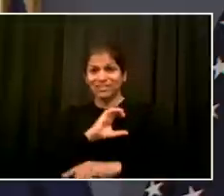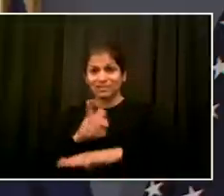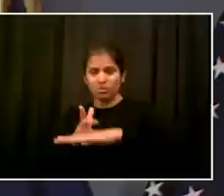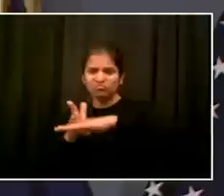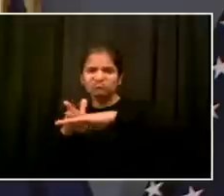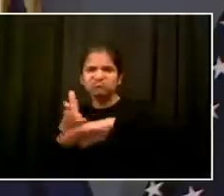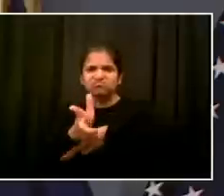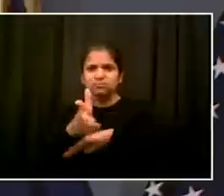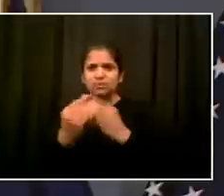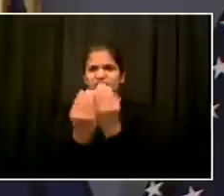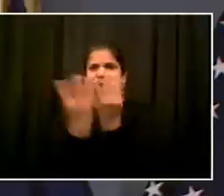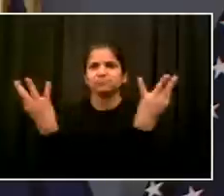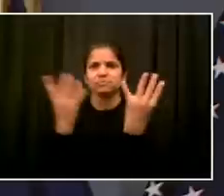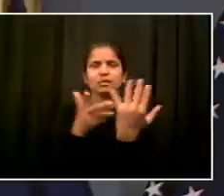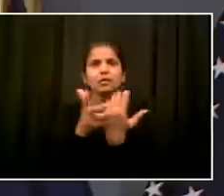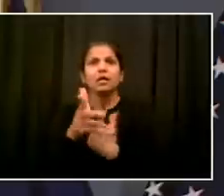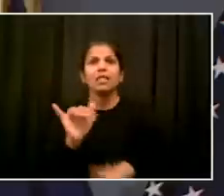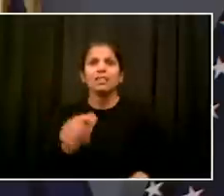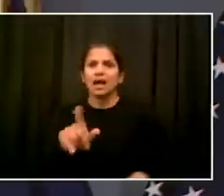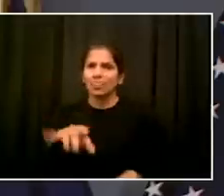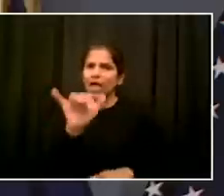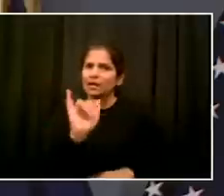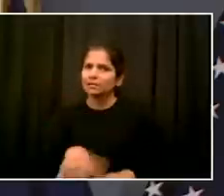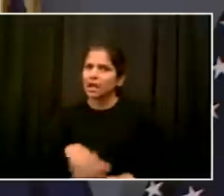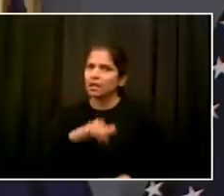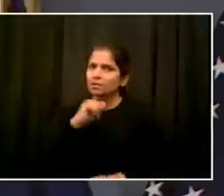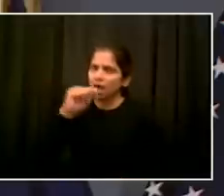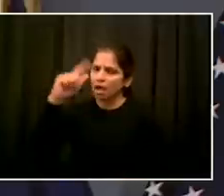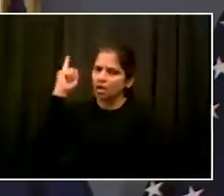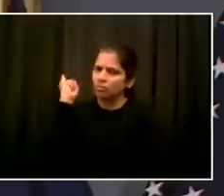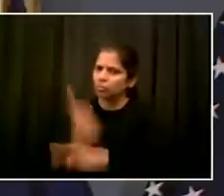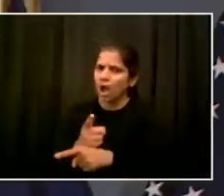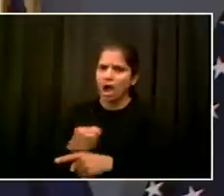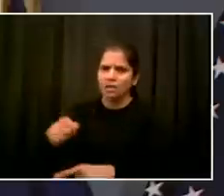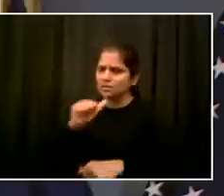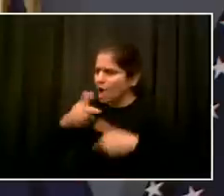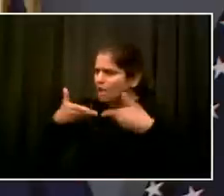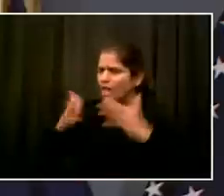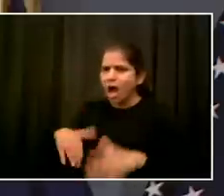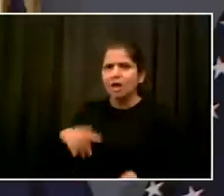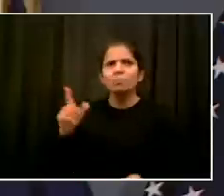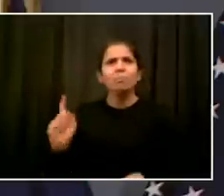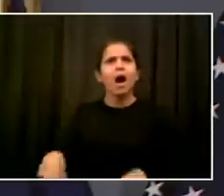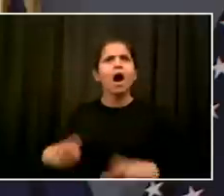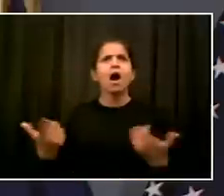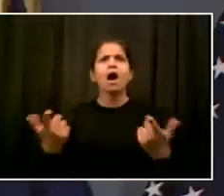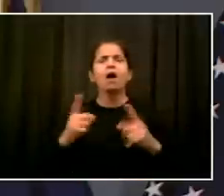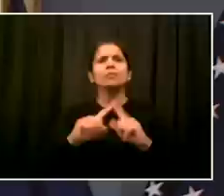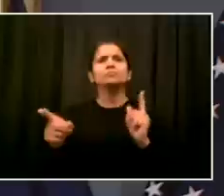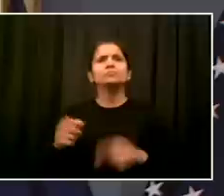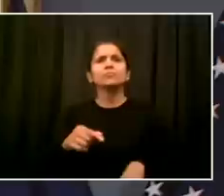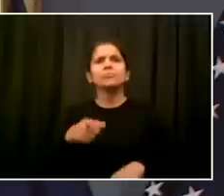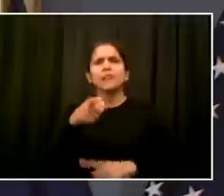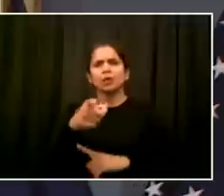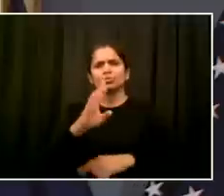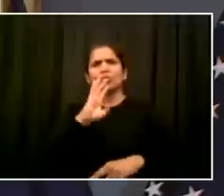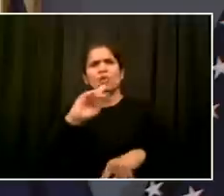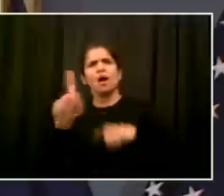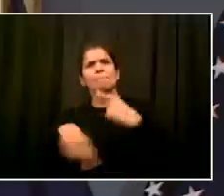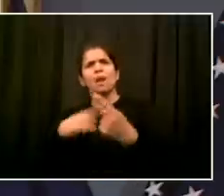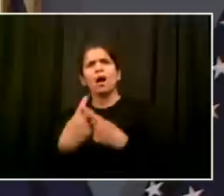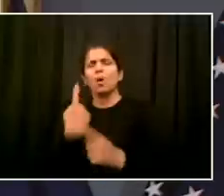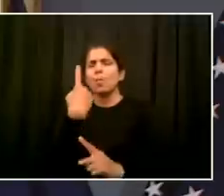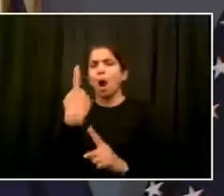people converging on the police vehicle. I saw people throwing things at the police vehicle. That is not peaceful protests. So let's not kid